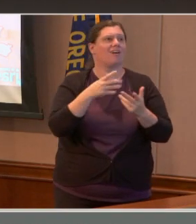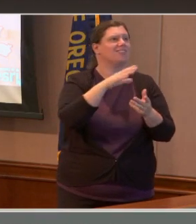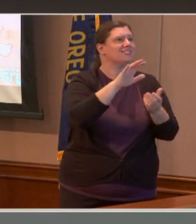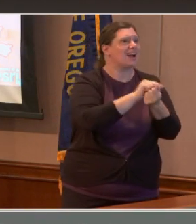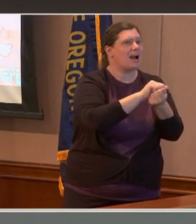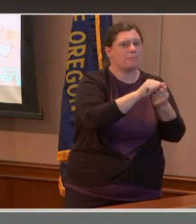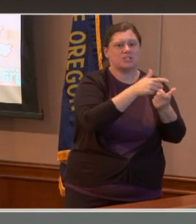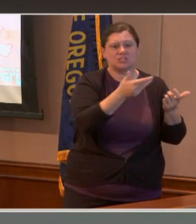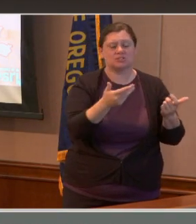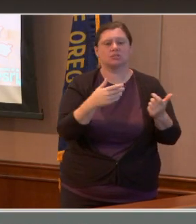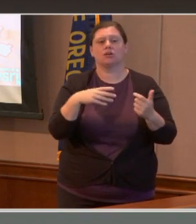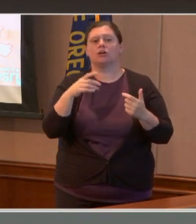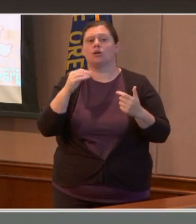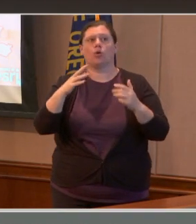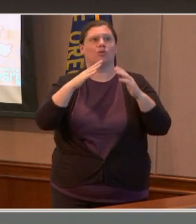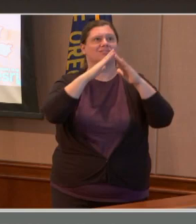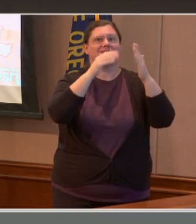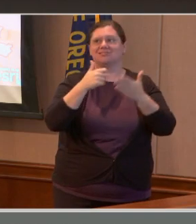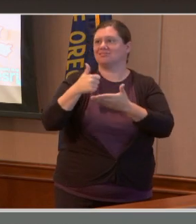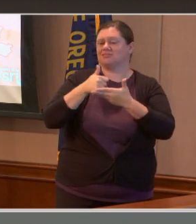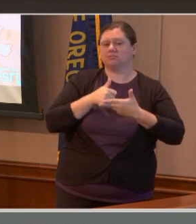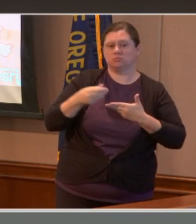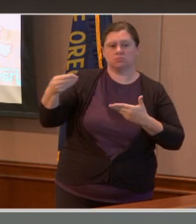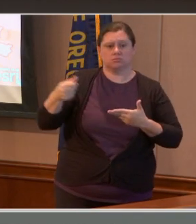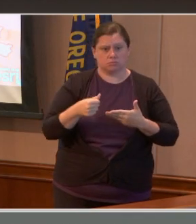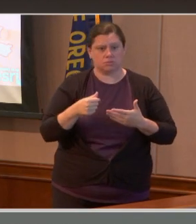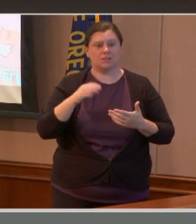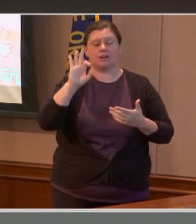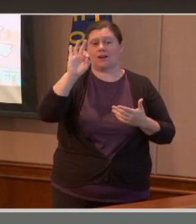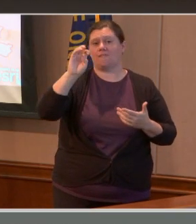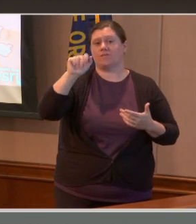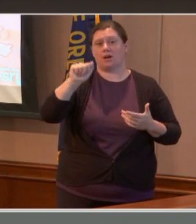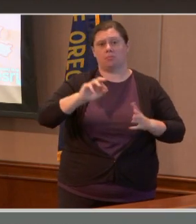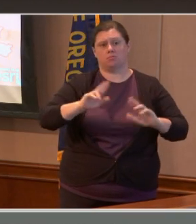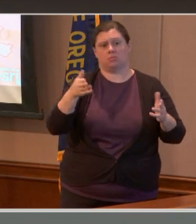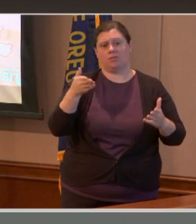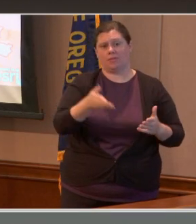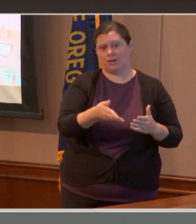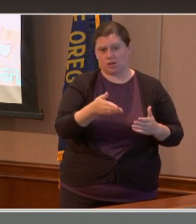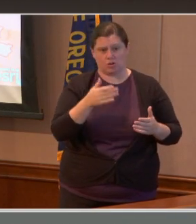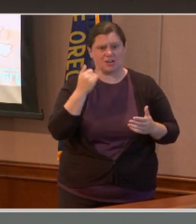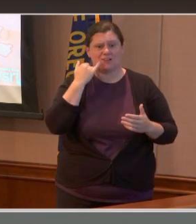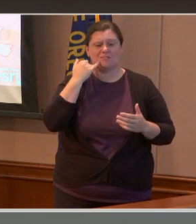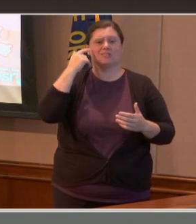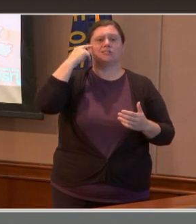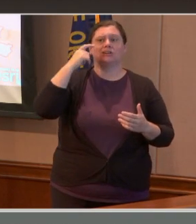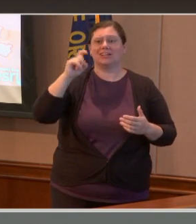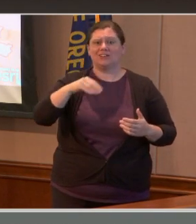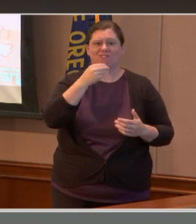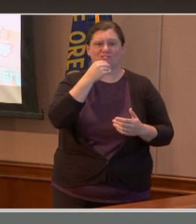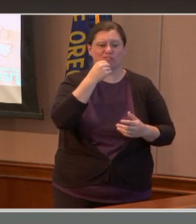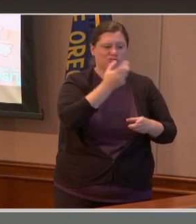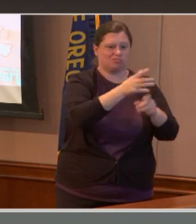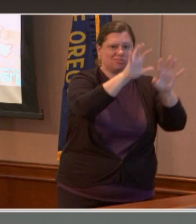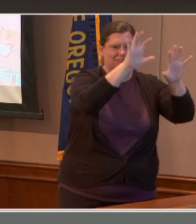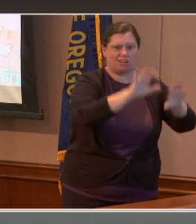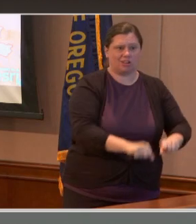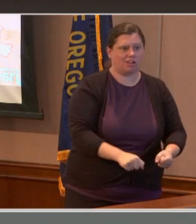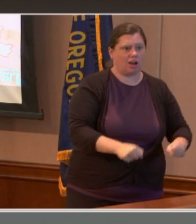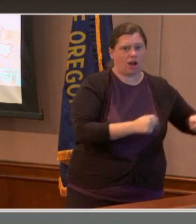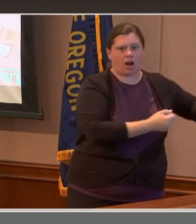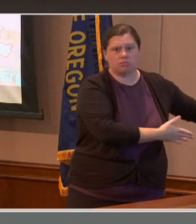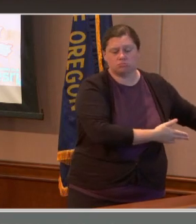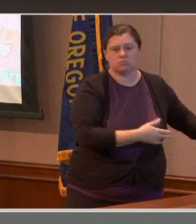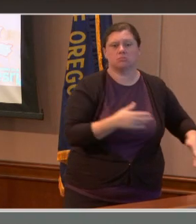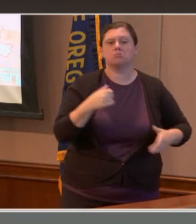assistance, links to help you replace food lost in the disaster, and much more. We're